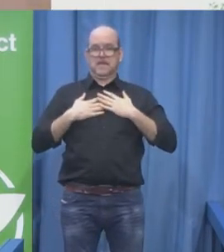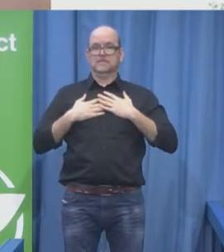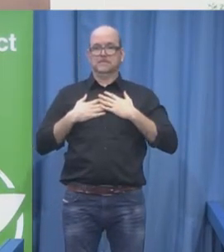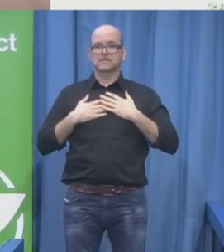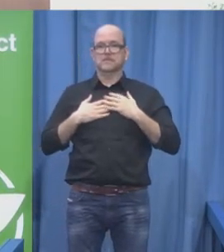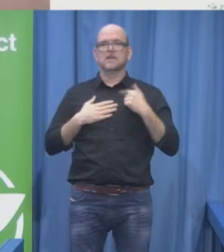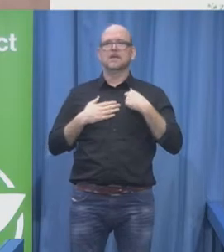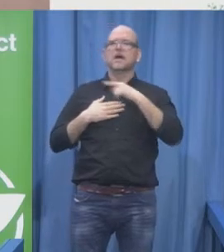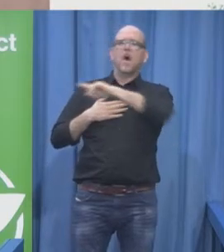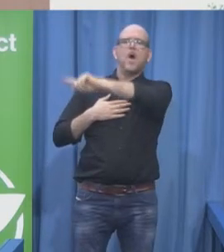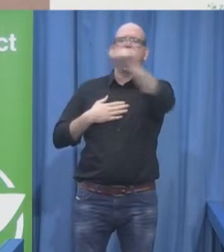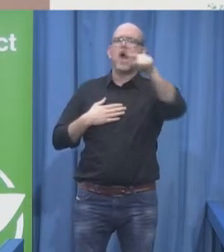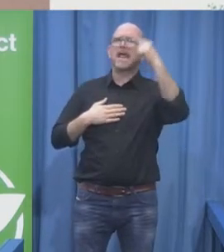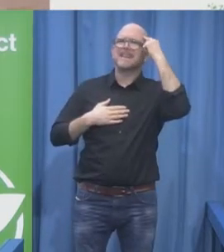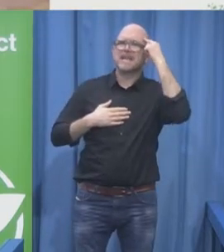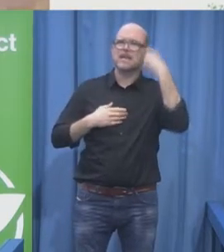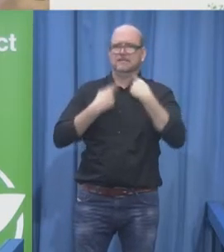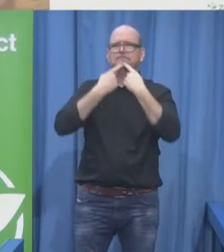To empower others.